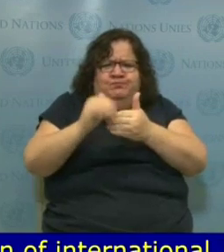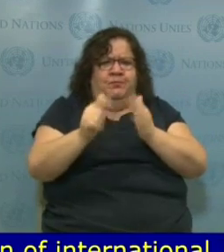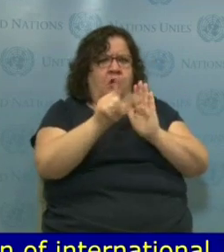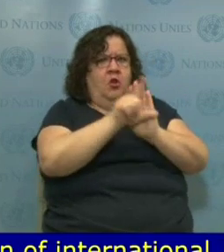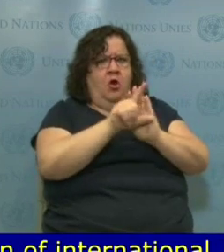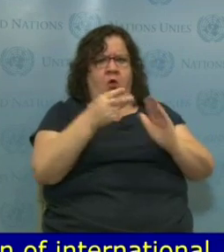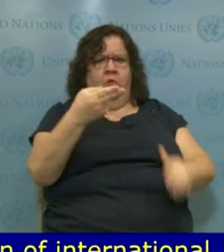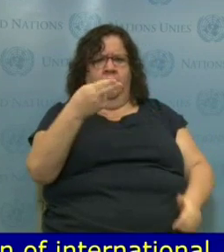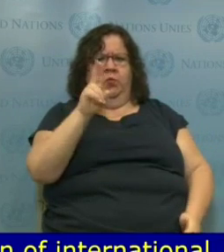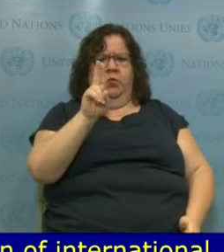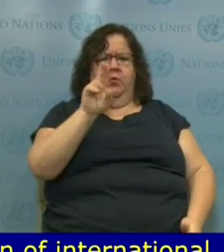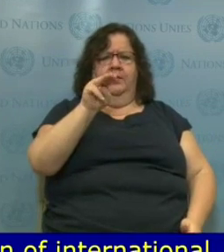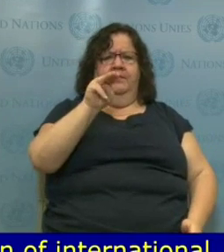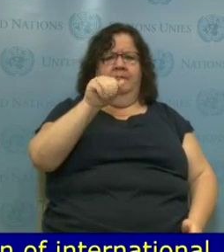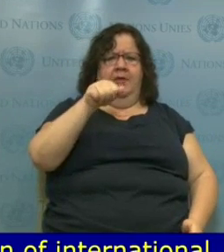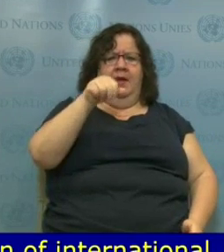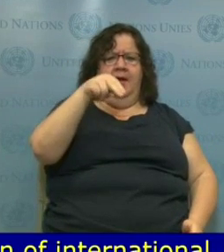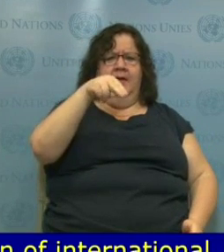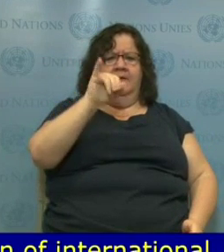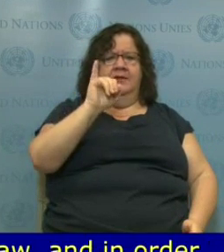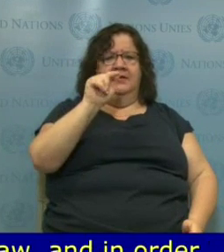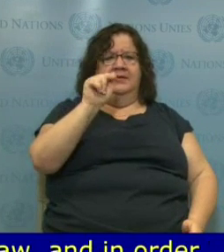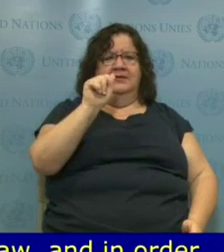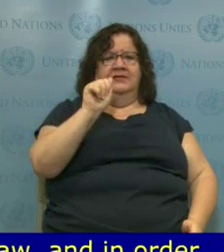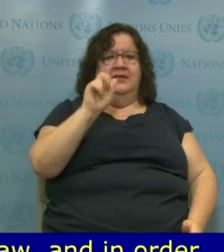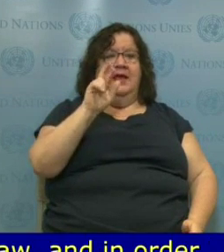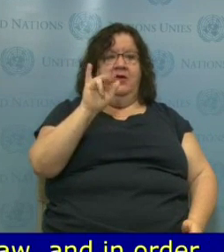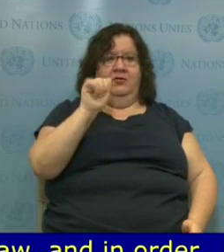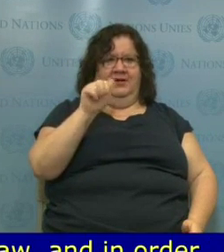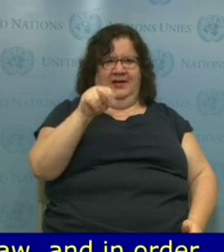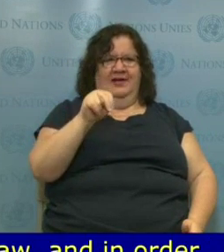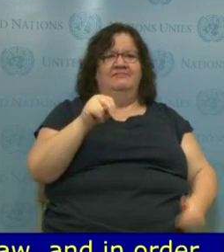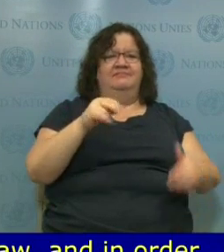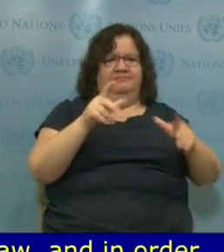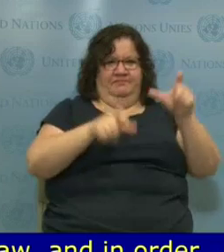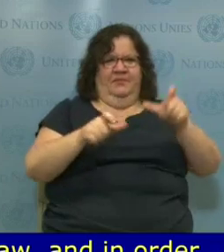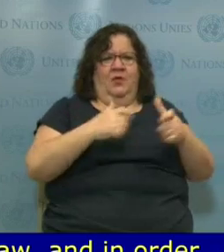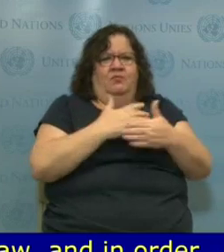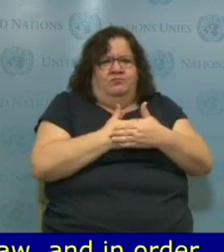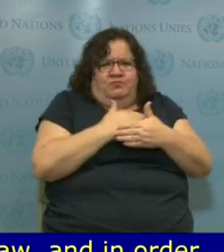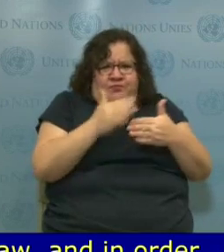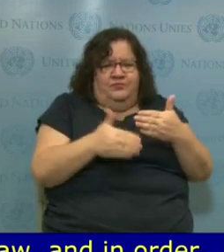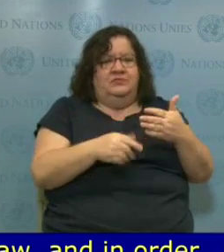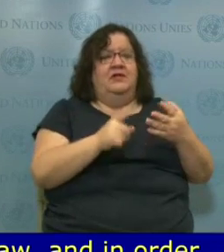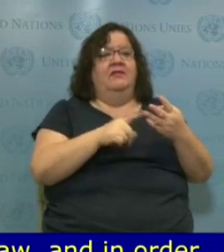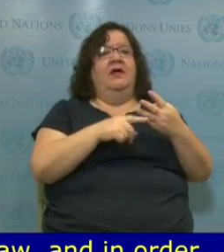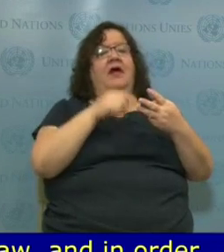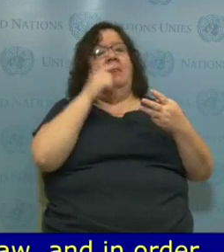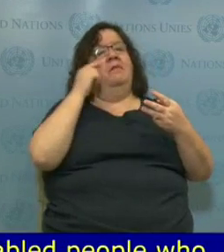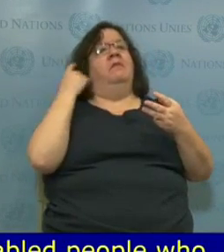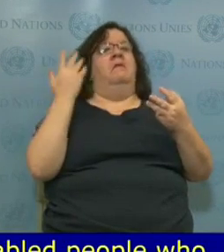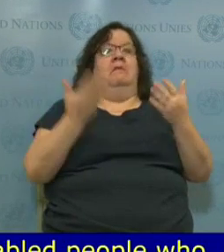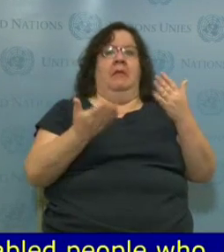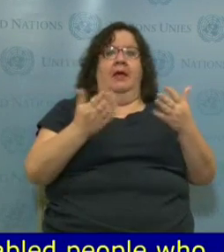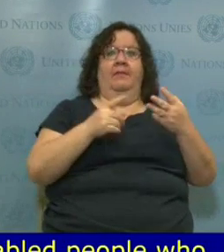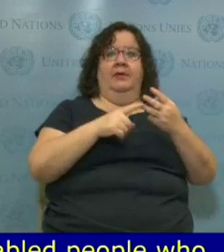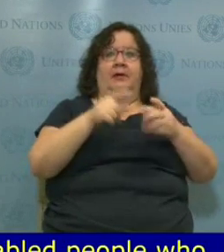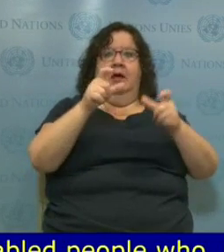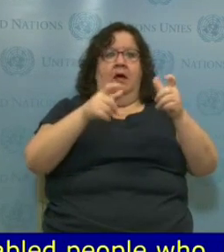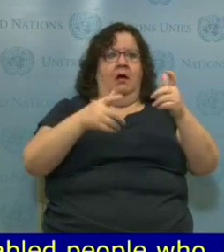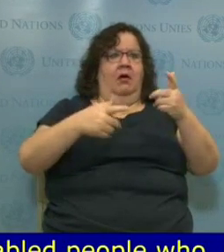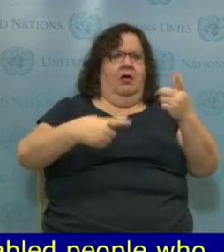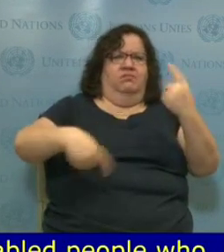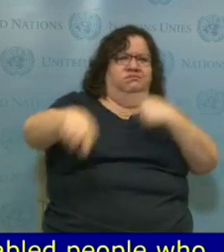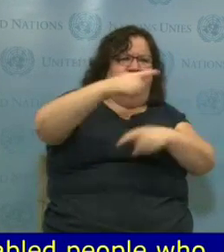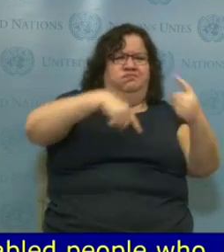themselves in situations of armed conflict, humanitarian emergencies and natural disasters should be provided for.